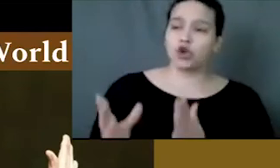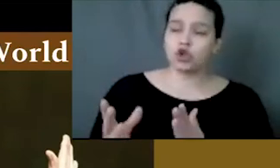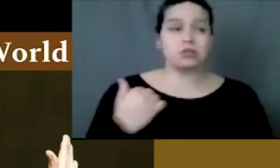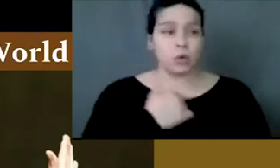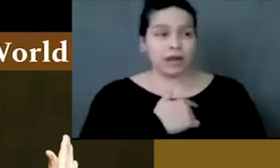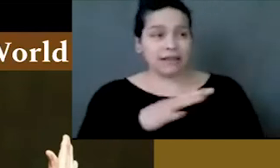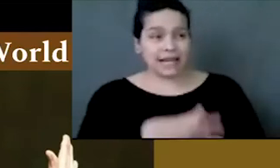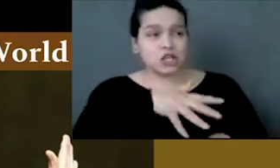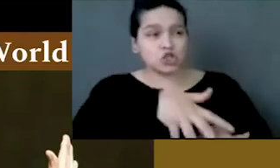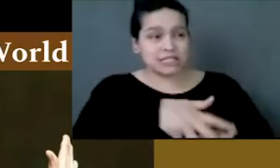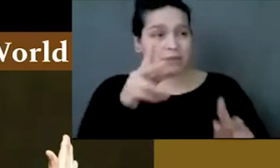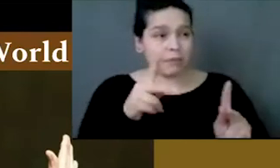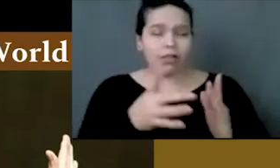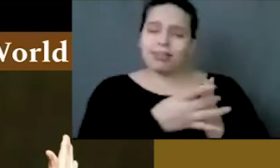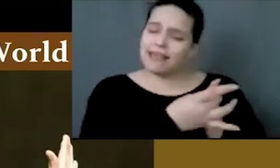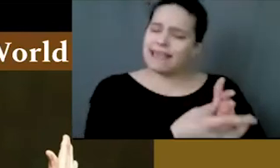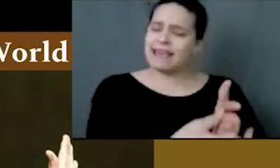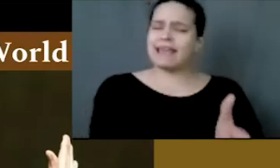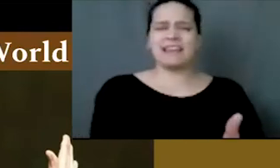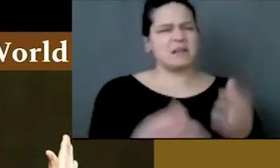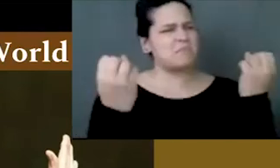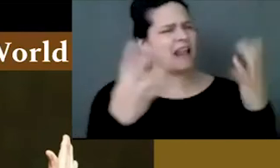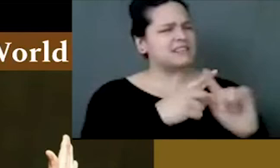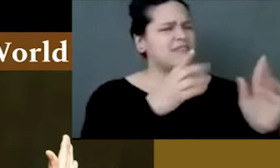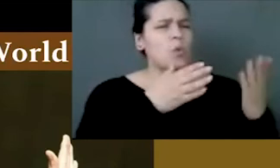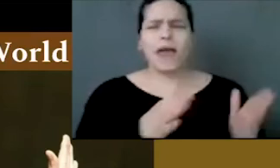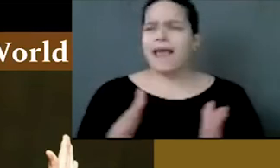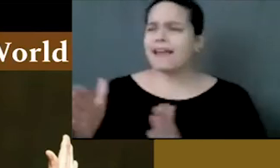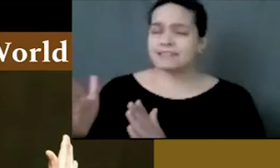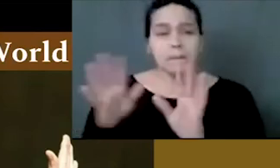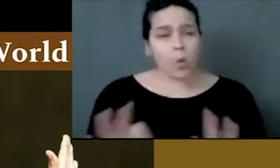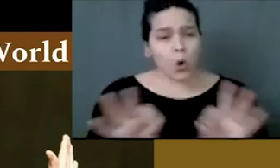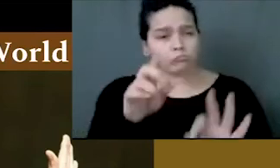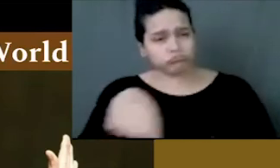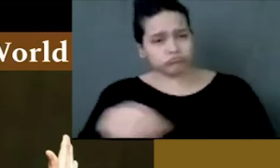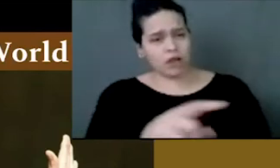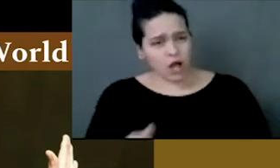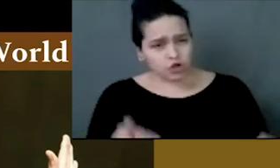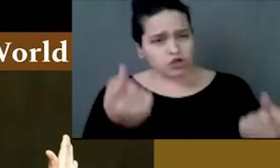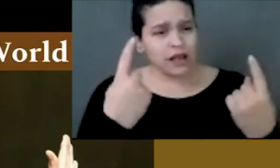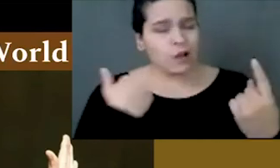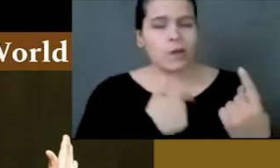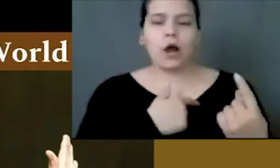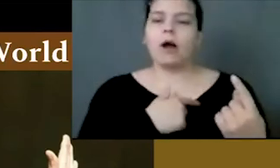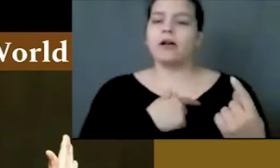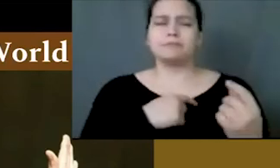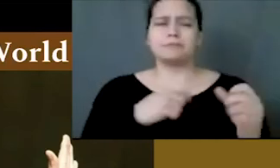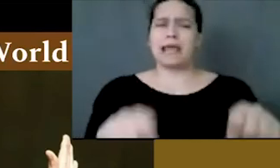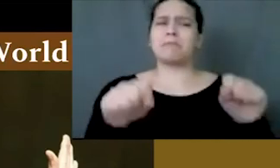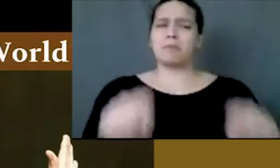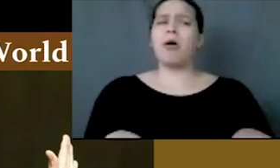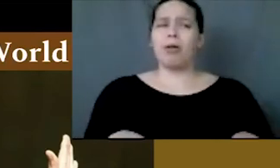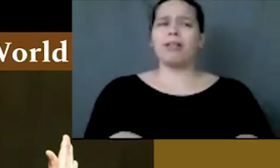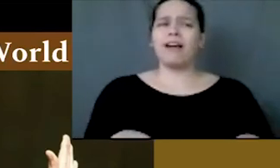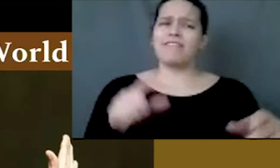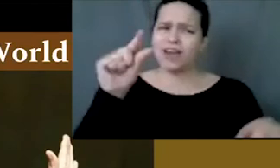leaders. Indigenous people are leaders and we're doing it in a multitude of ways. And that's incredibly important that it's